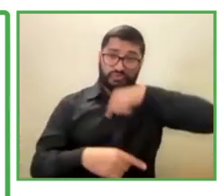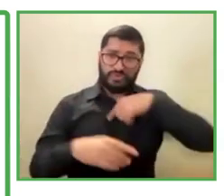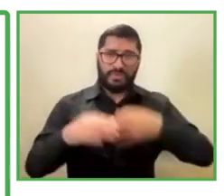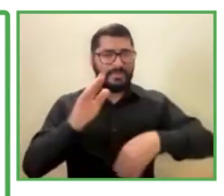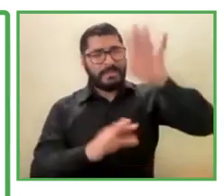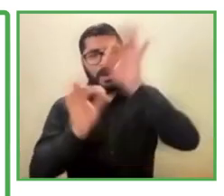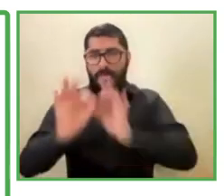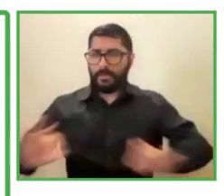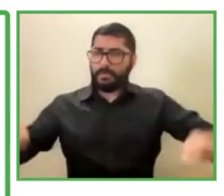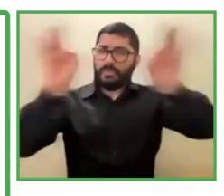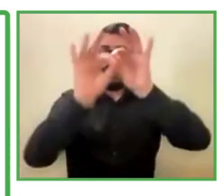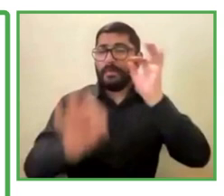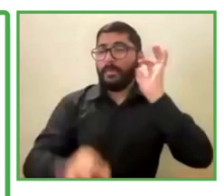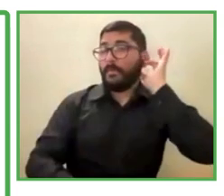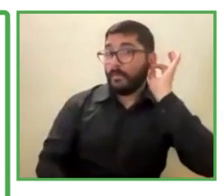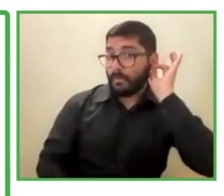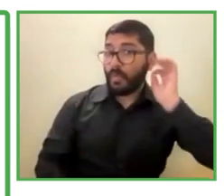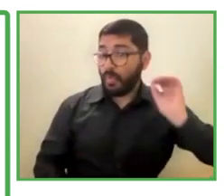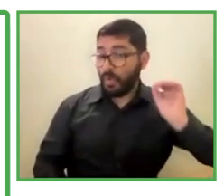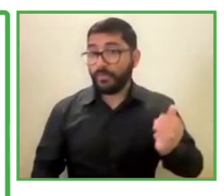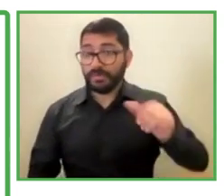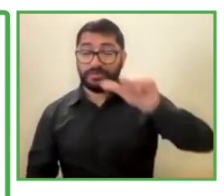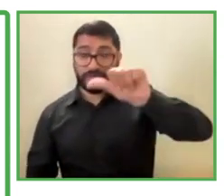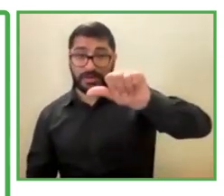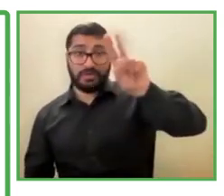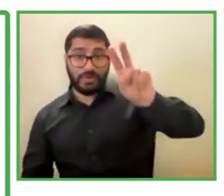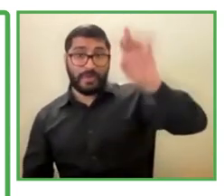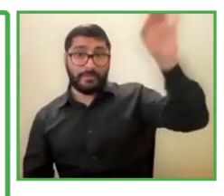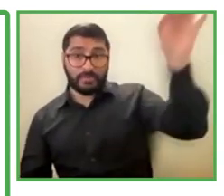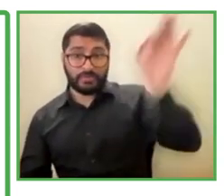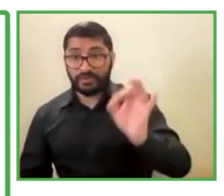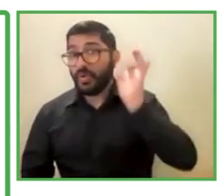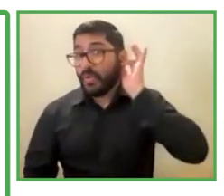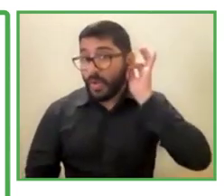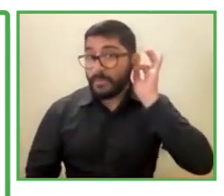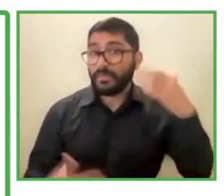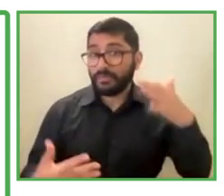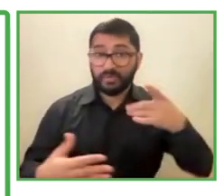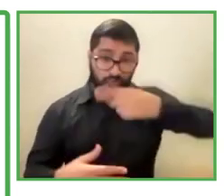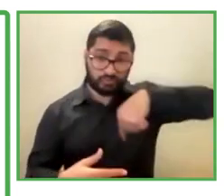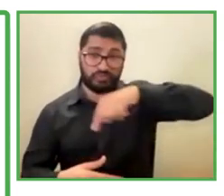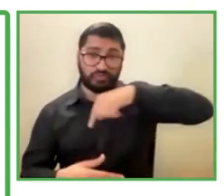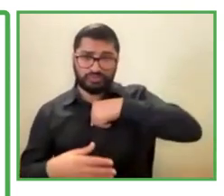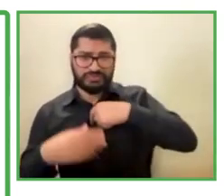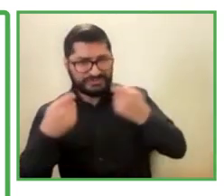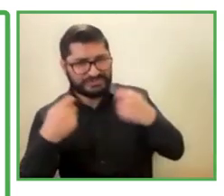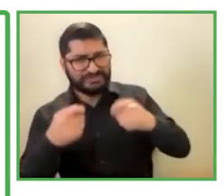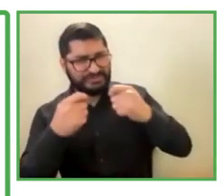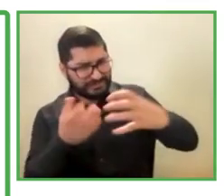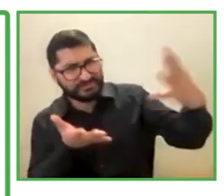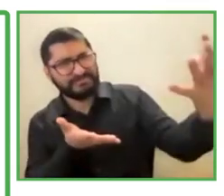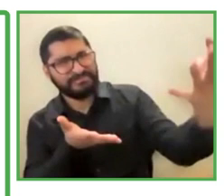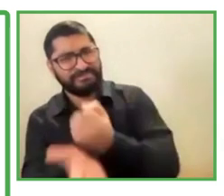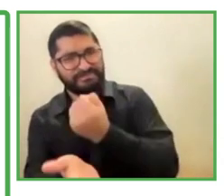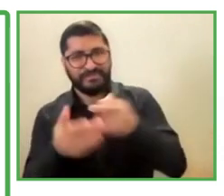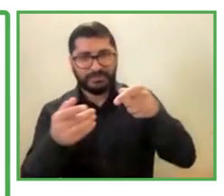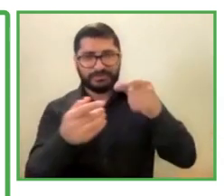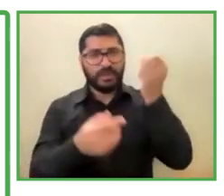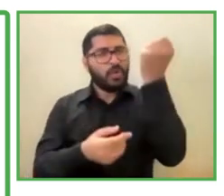And any percentages that you can see here at 62.3% gender equality.